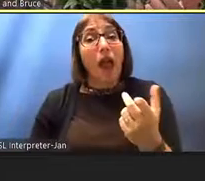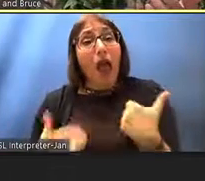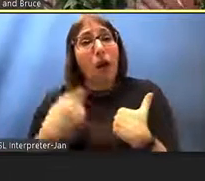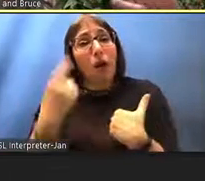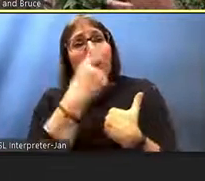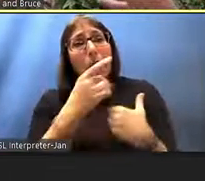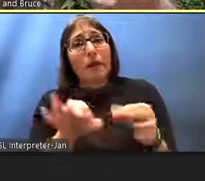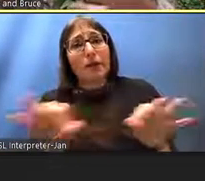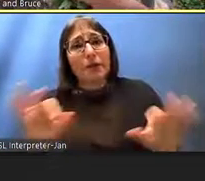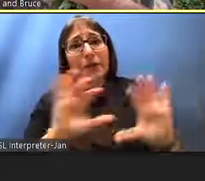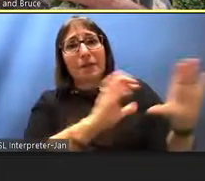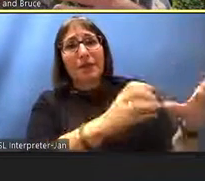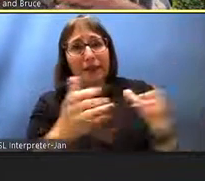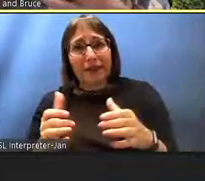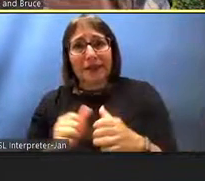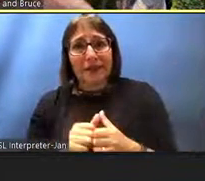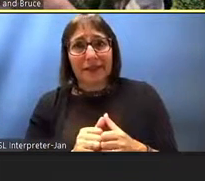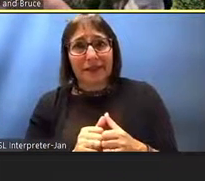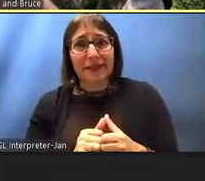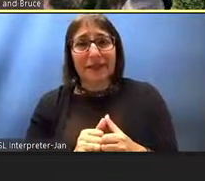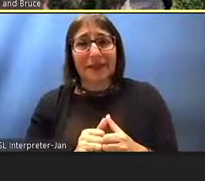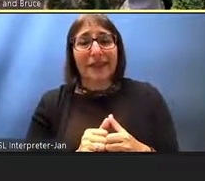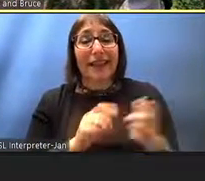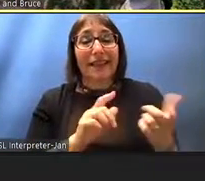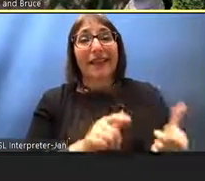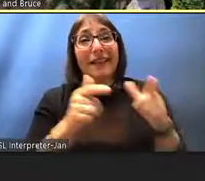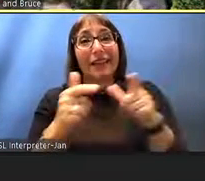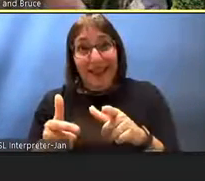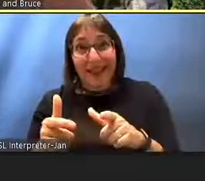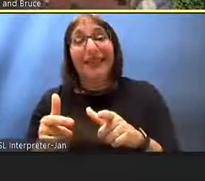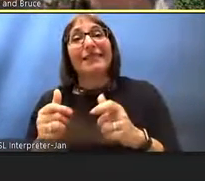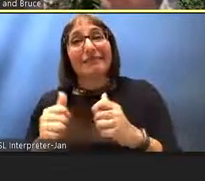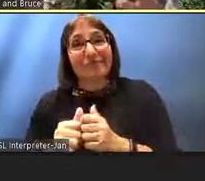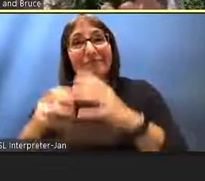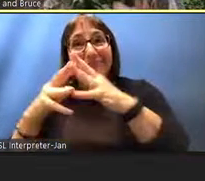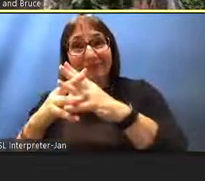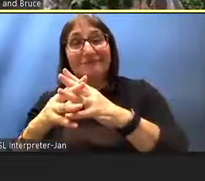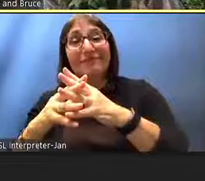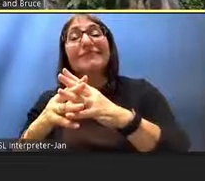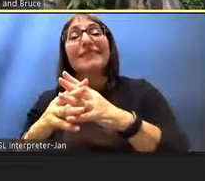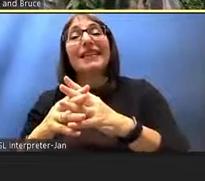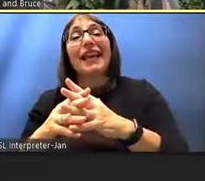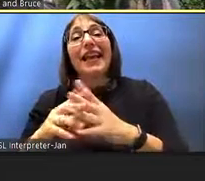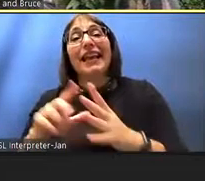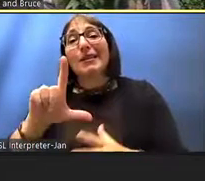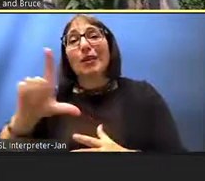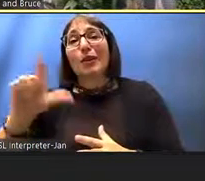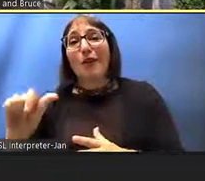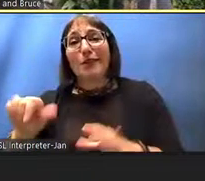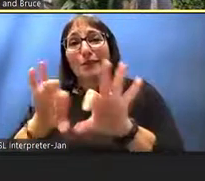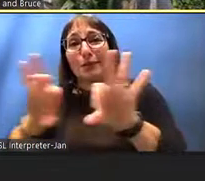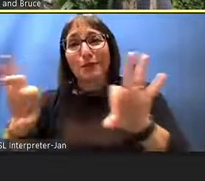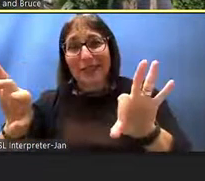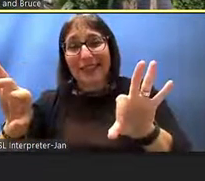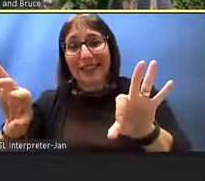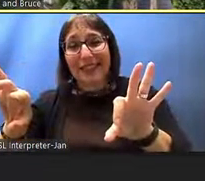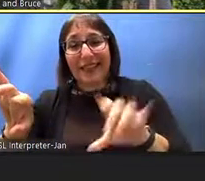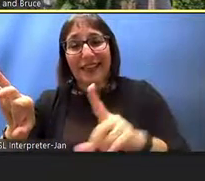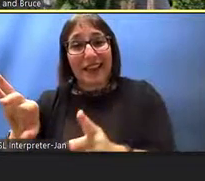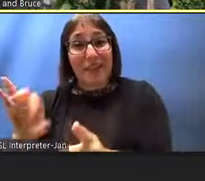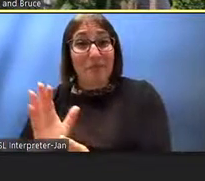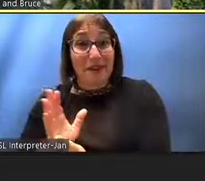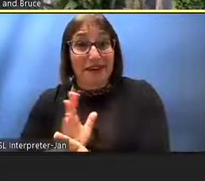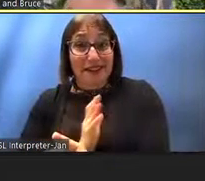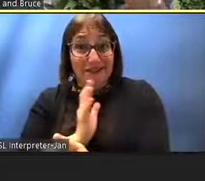then eventually it led to some kind of liberal arts degree that you had to create on your own, but no such official degree